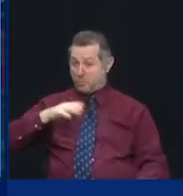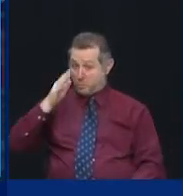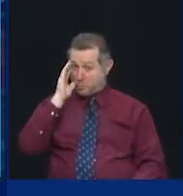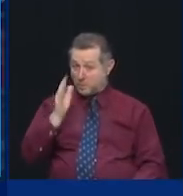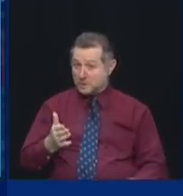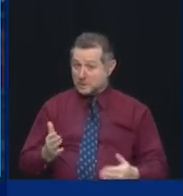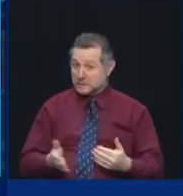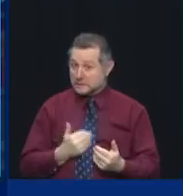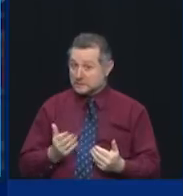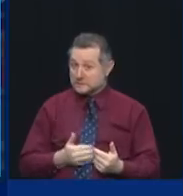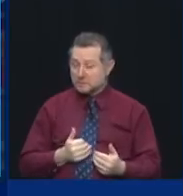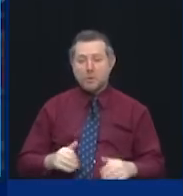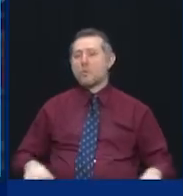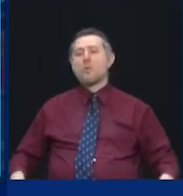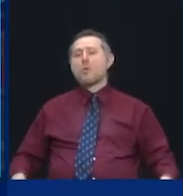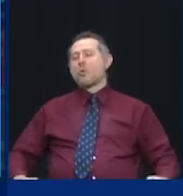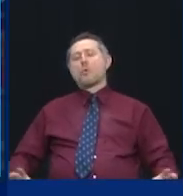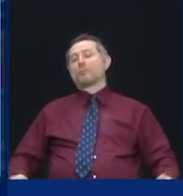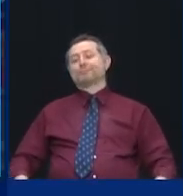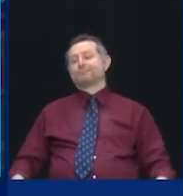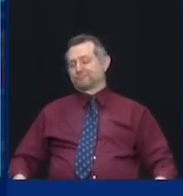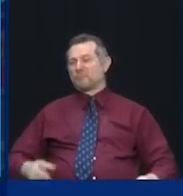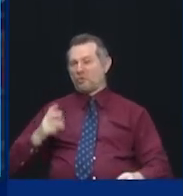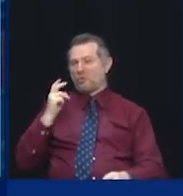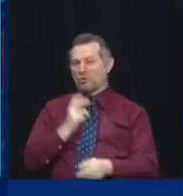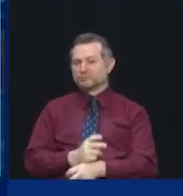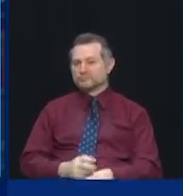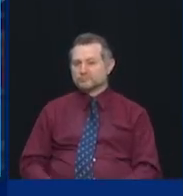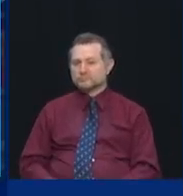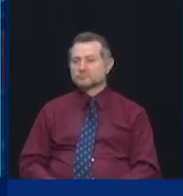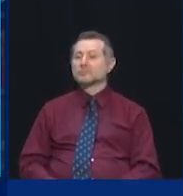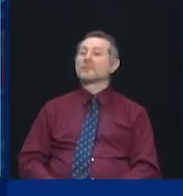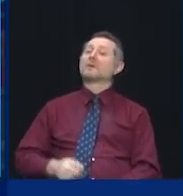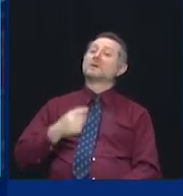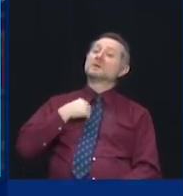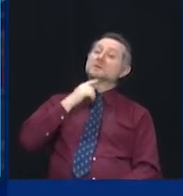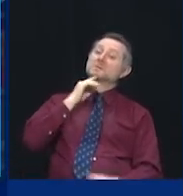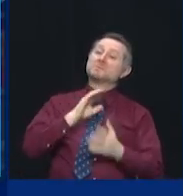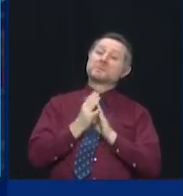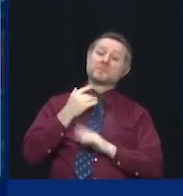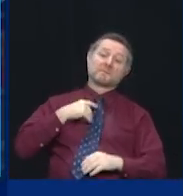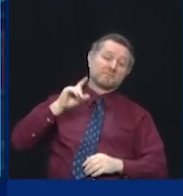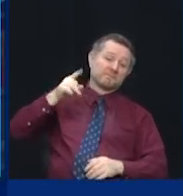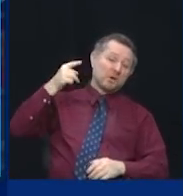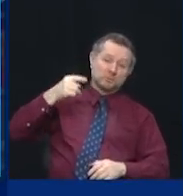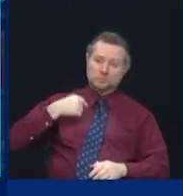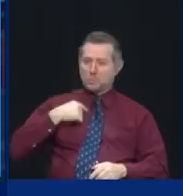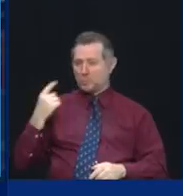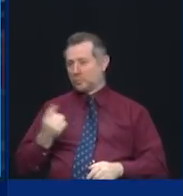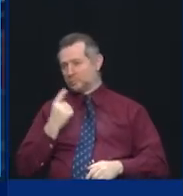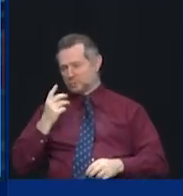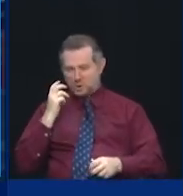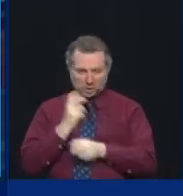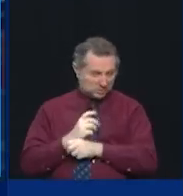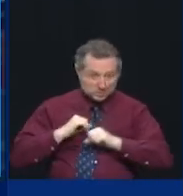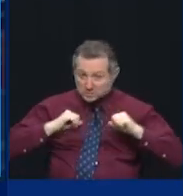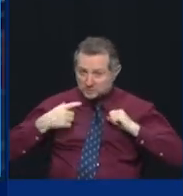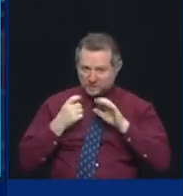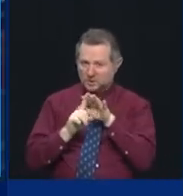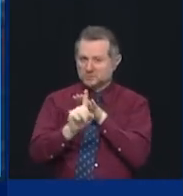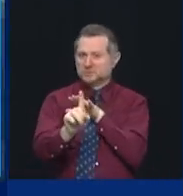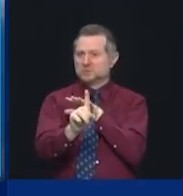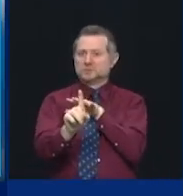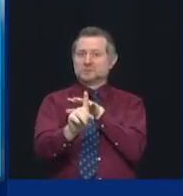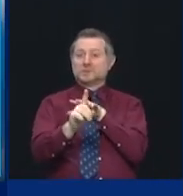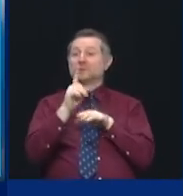Yes. It's always hard to be first. It's always hard to do what has never been done before. But